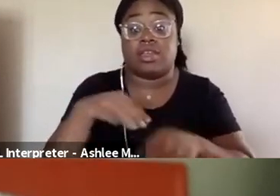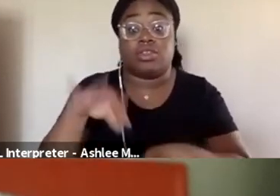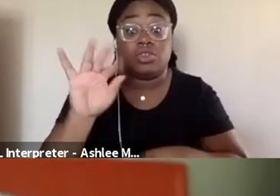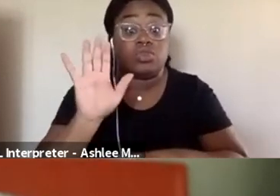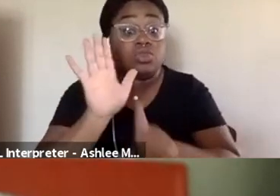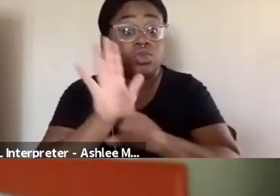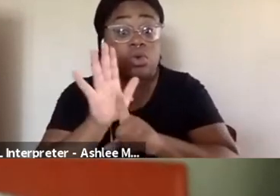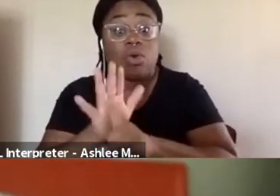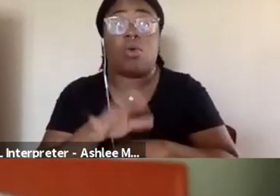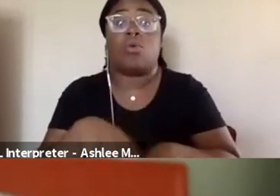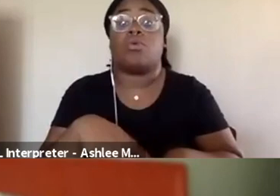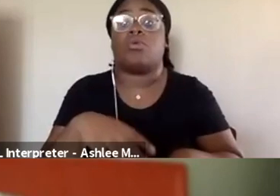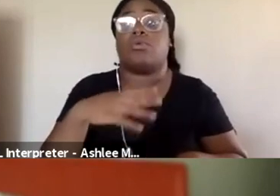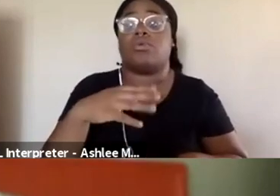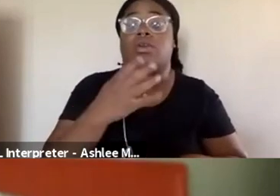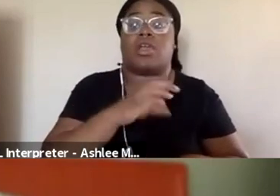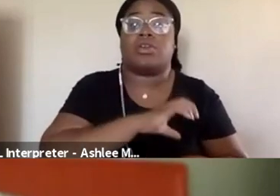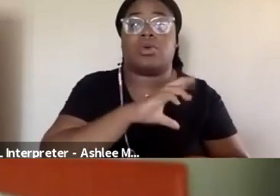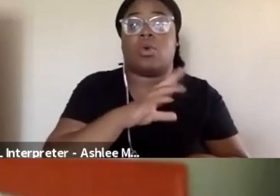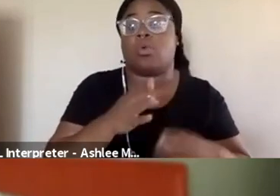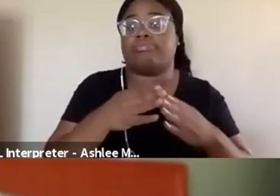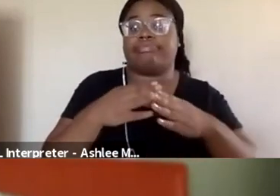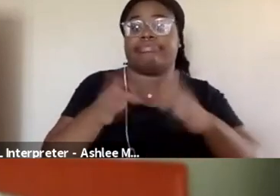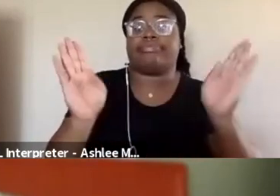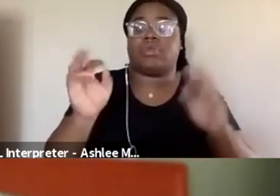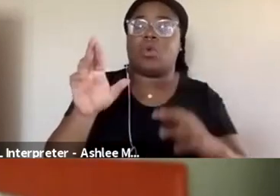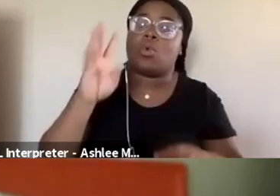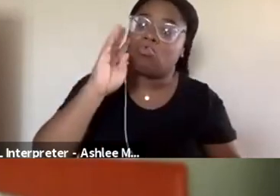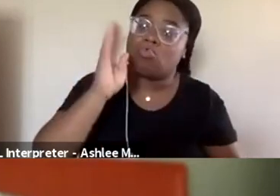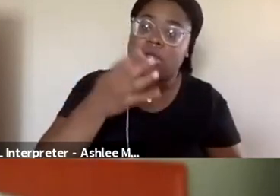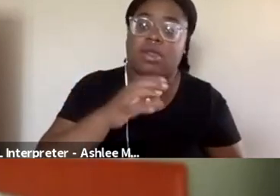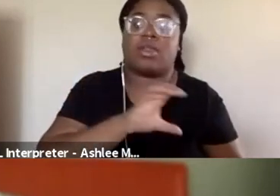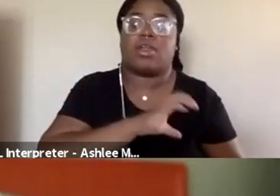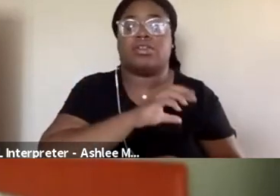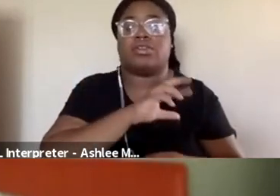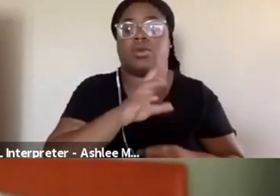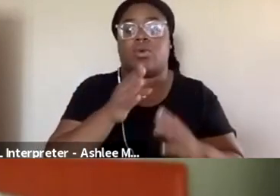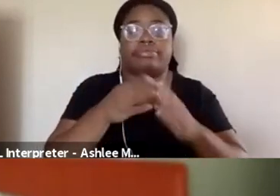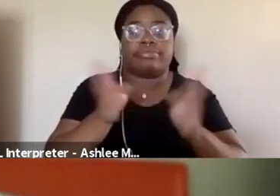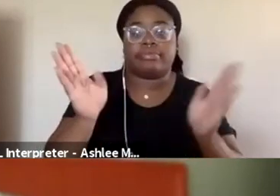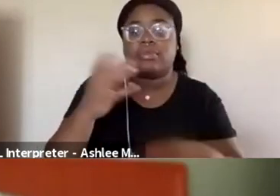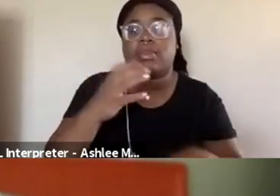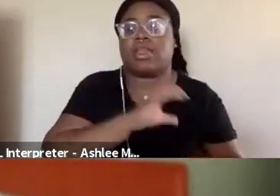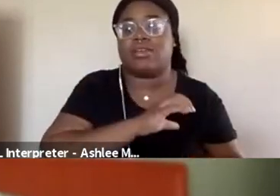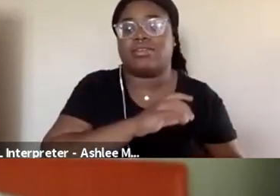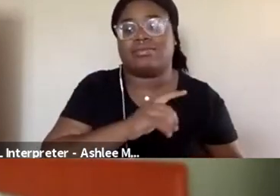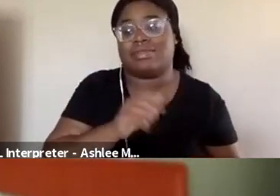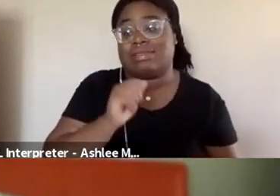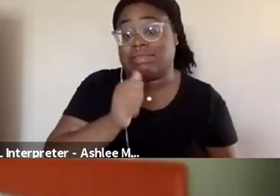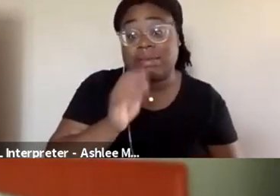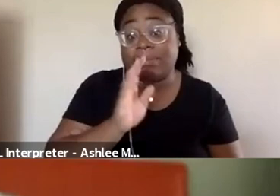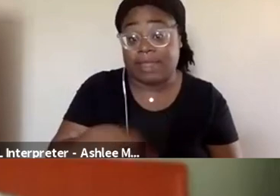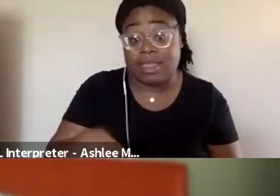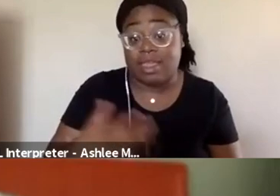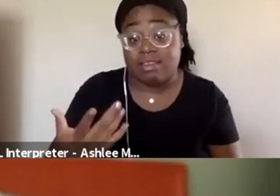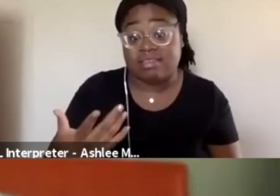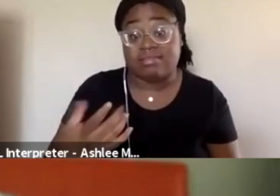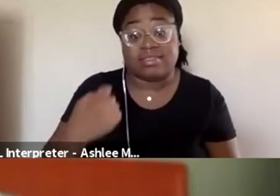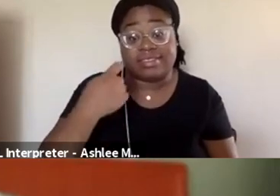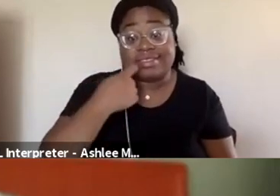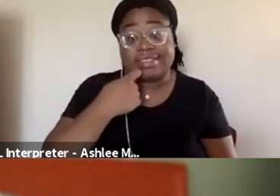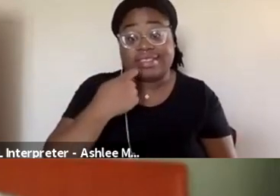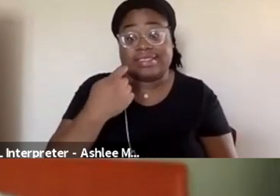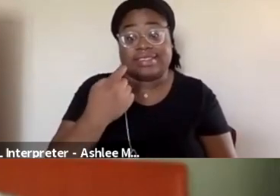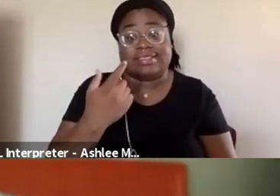character or a suite of characters, like create your own character or a suite of characters. Now, that isn't bad. It's just that